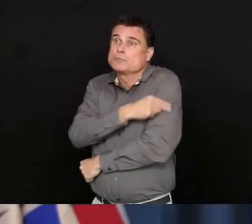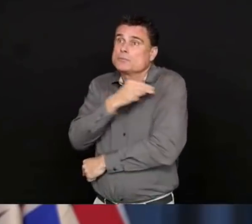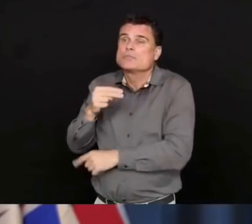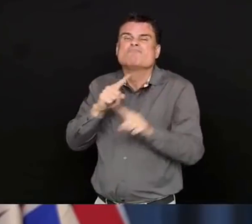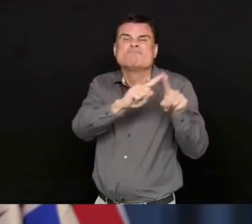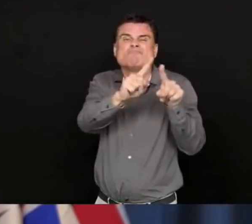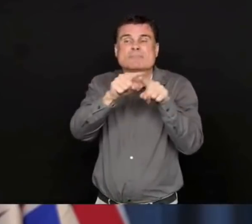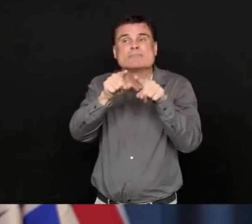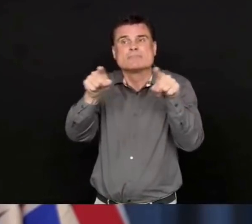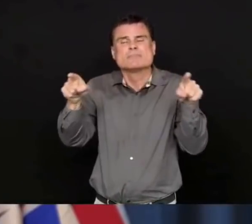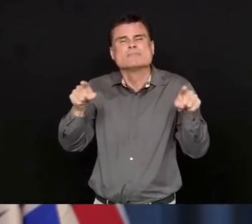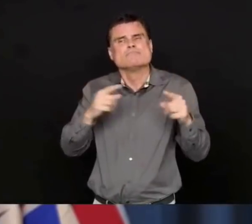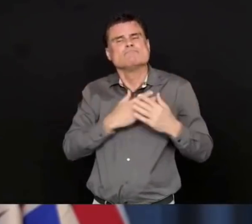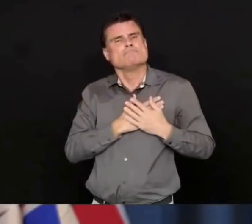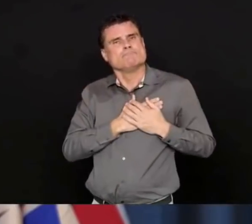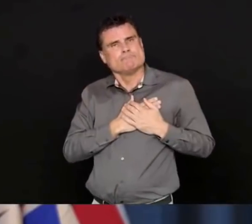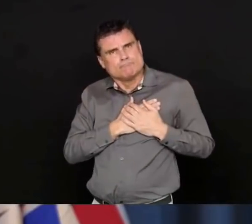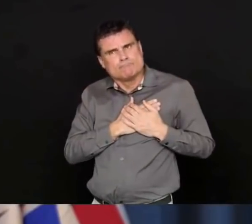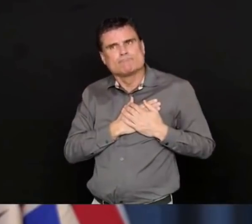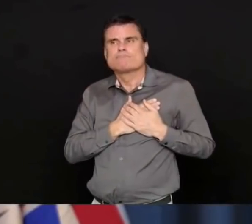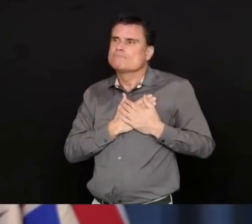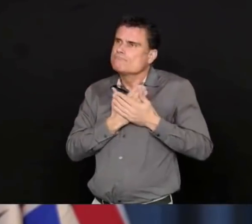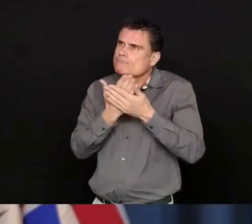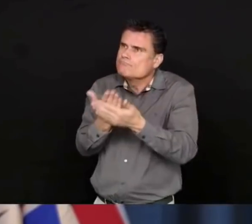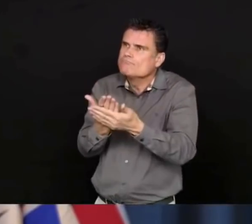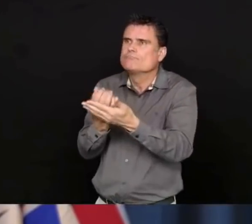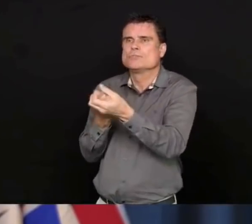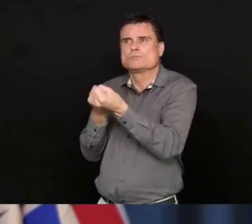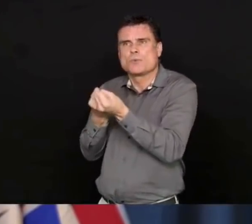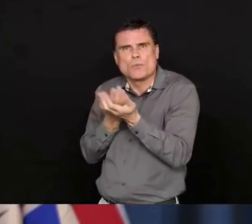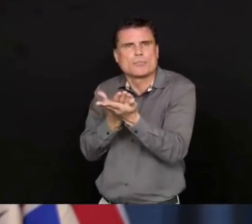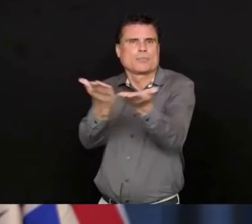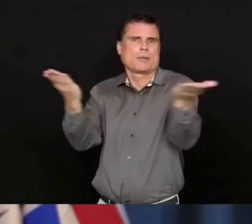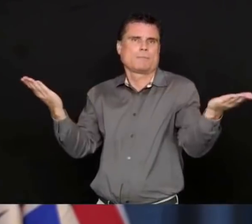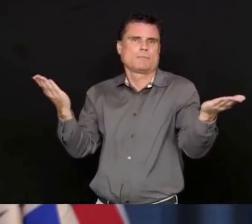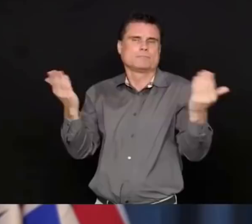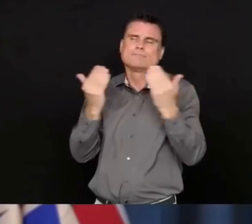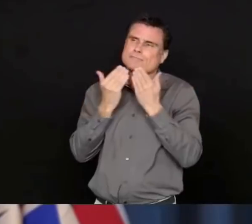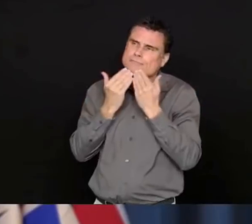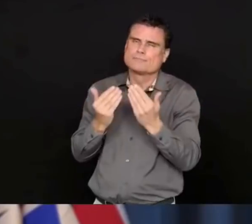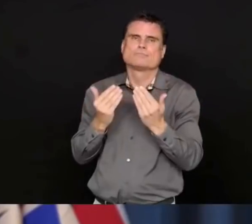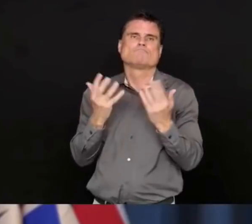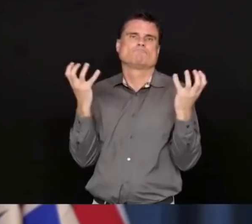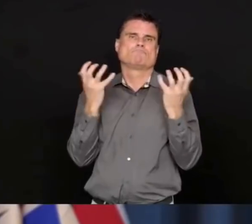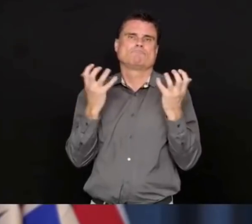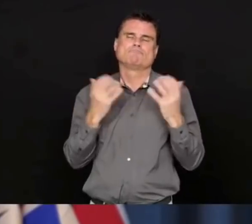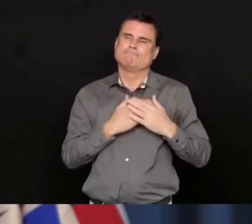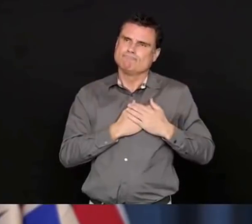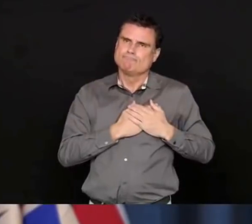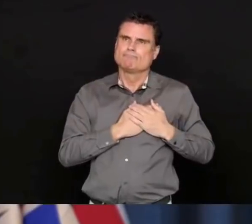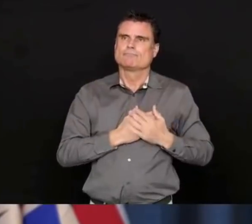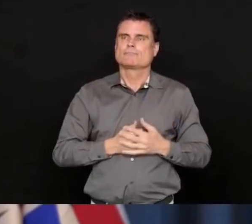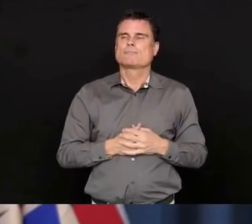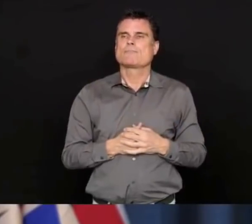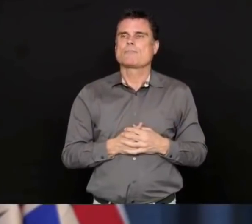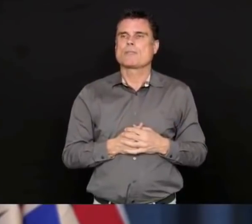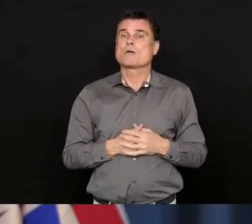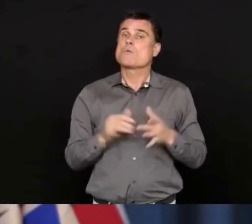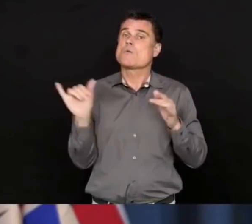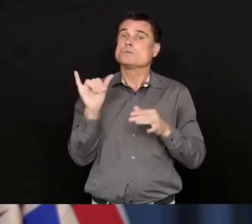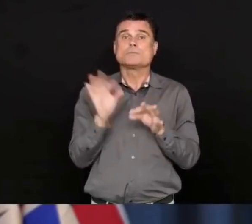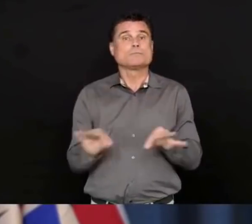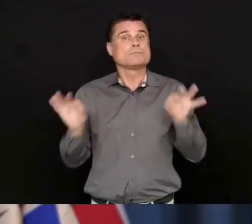and the usual things that we need to do. I think it's important as well for us to recognize that we can have